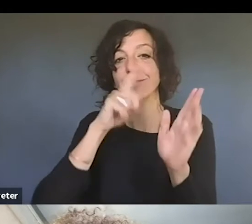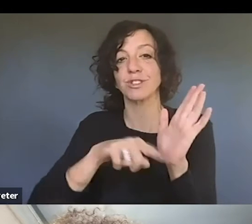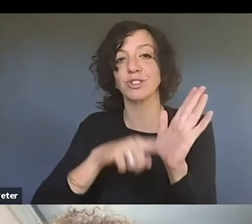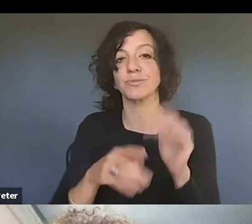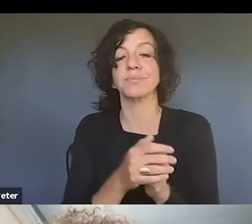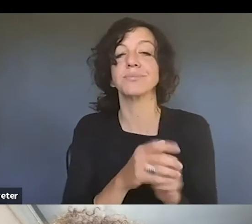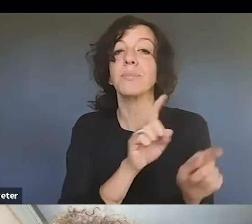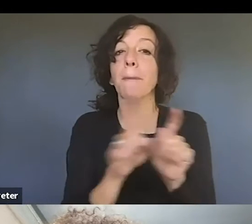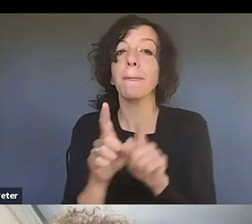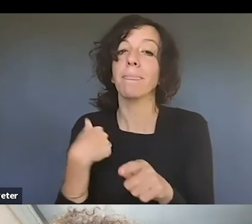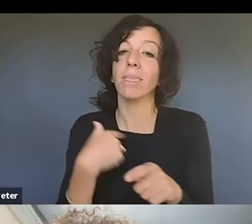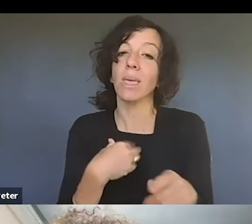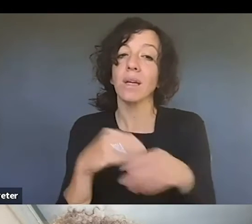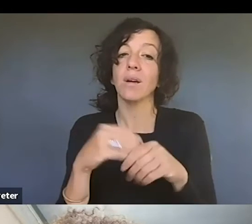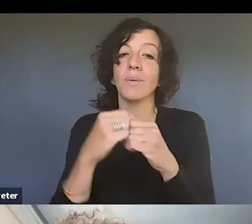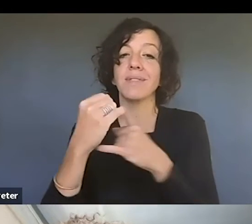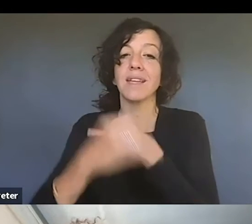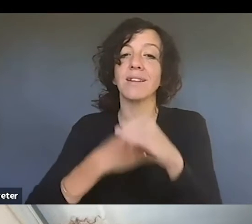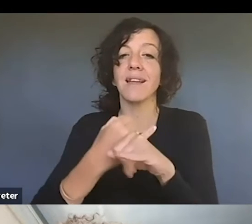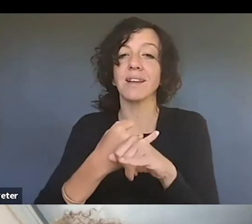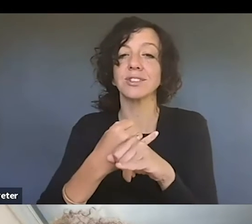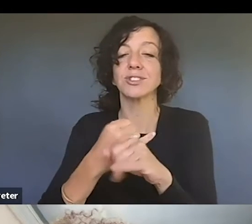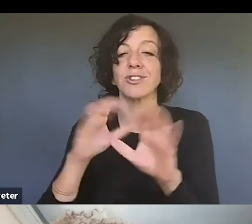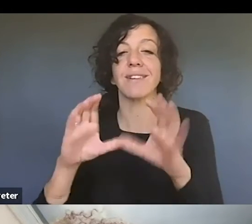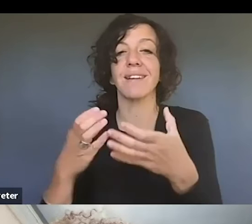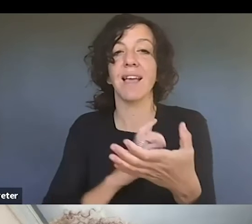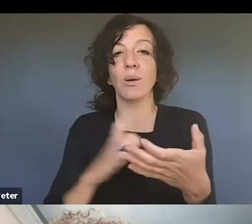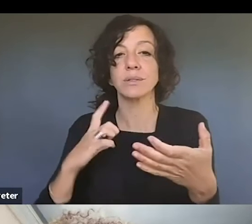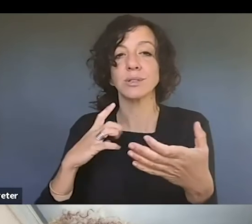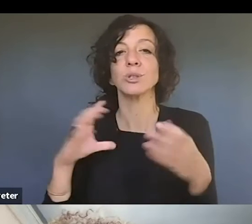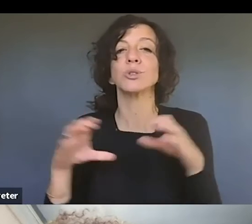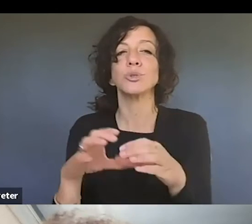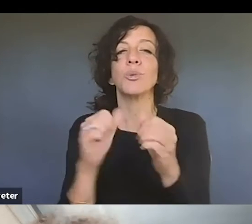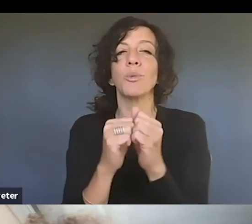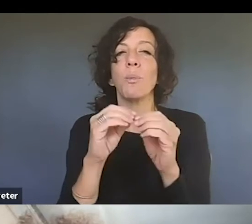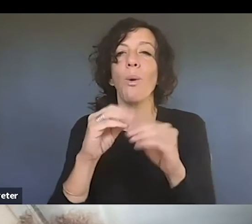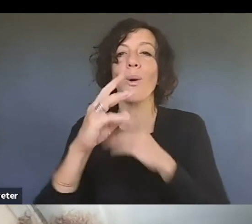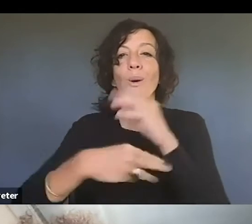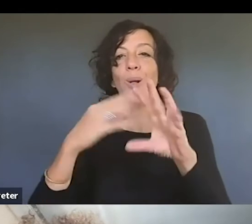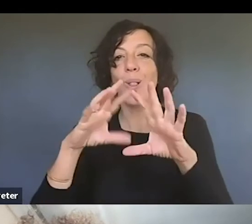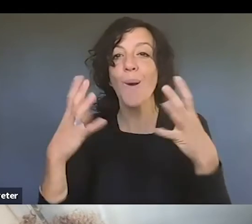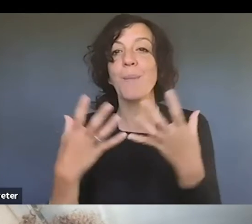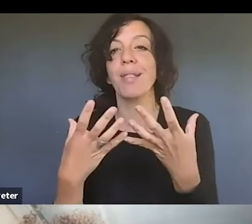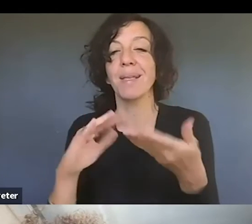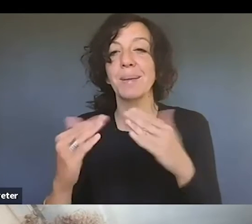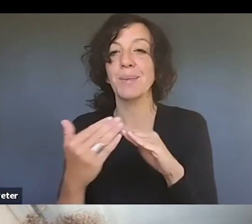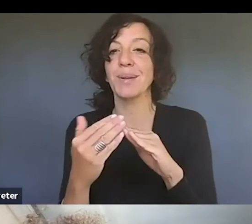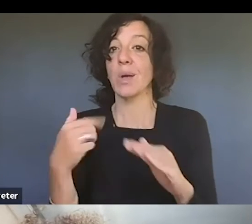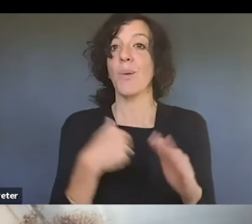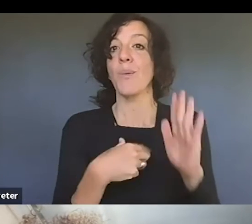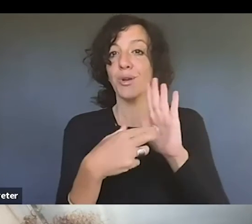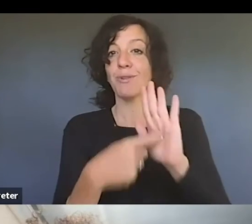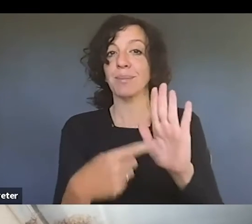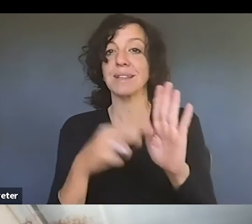delegation doing something similar, but just for an international, um, community and sort of representing the United States voice in the